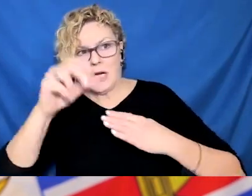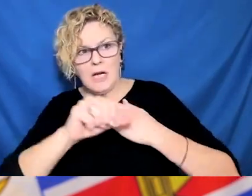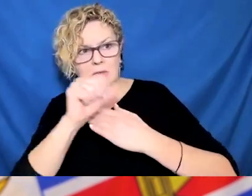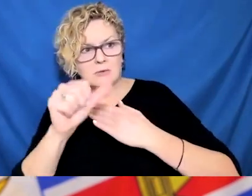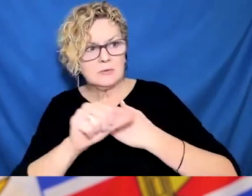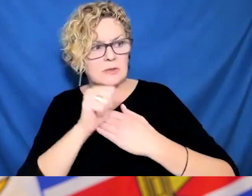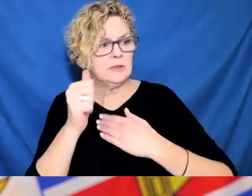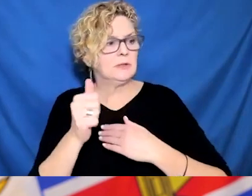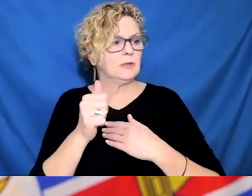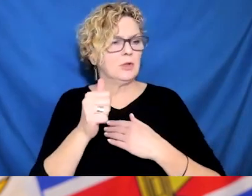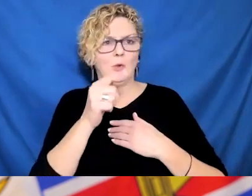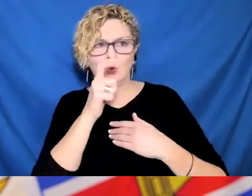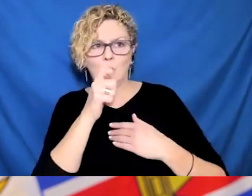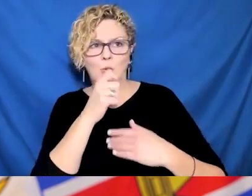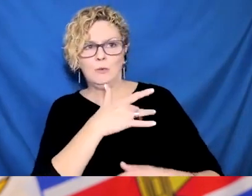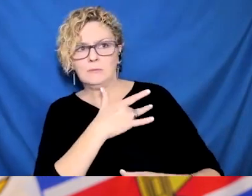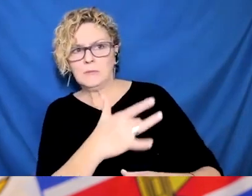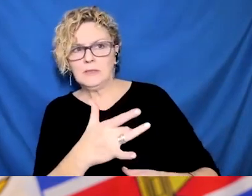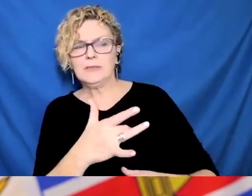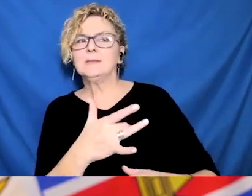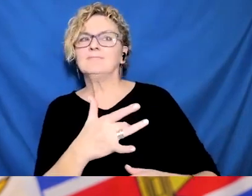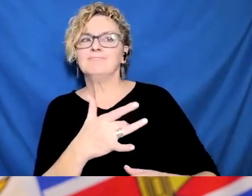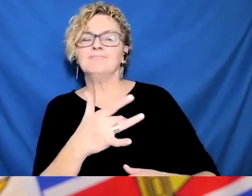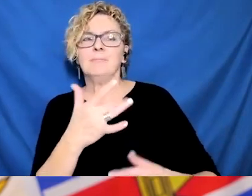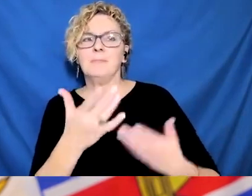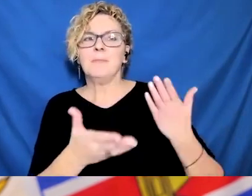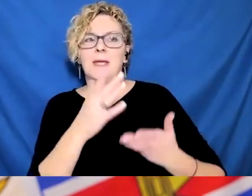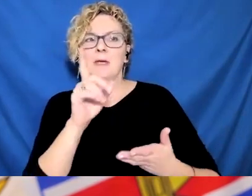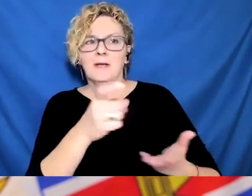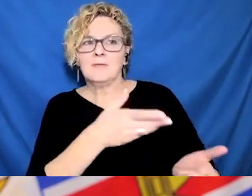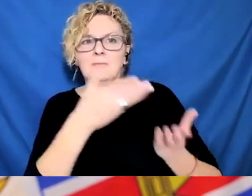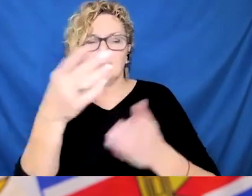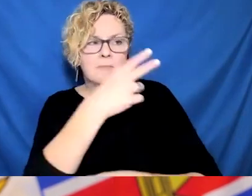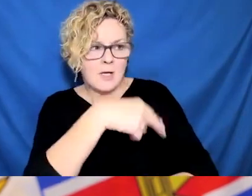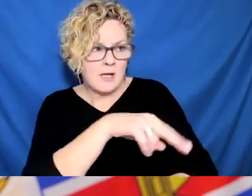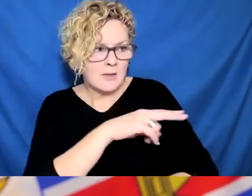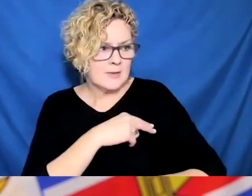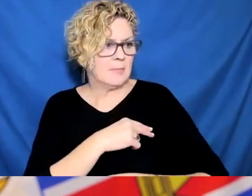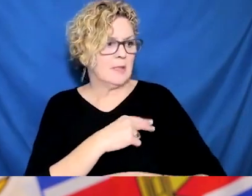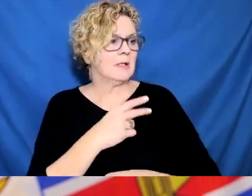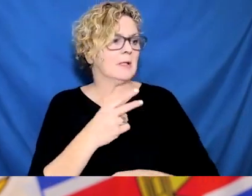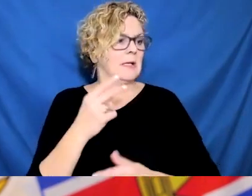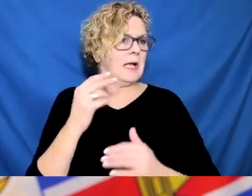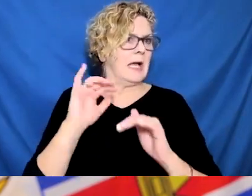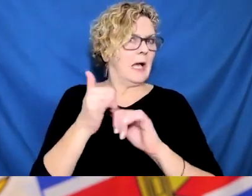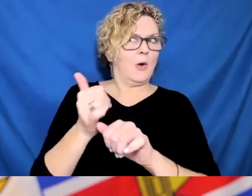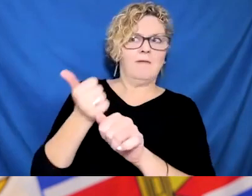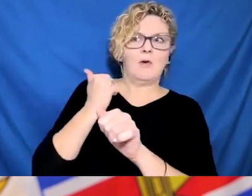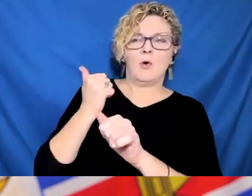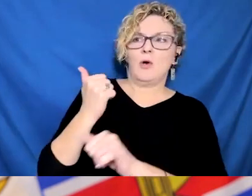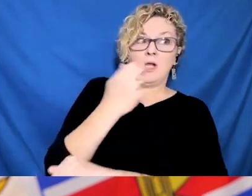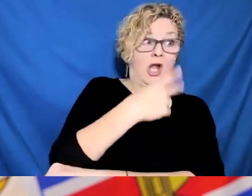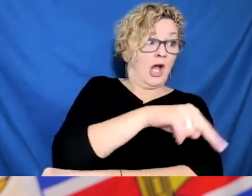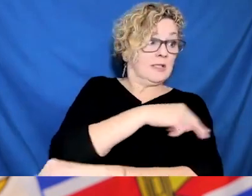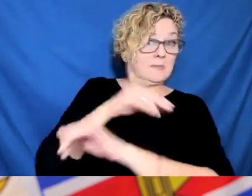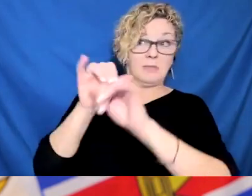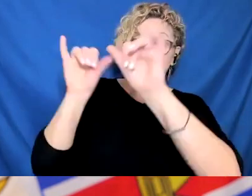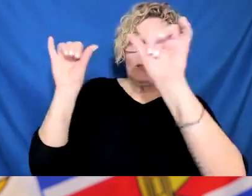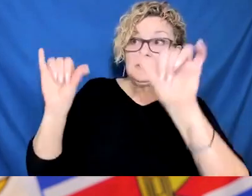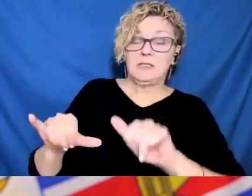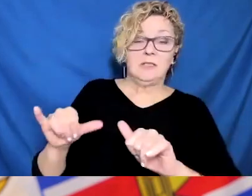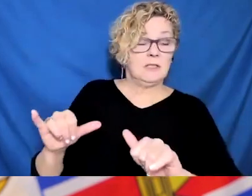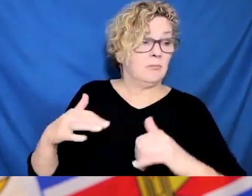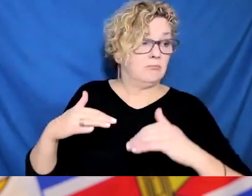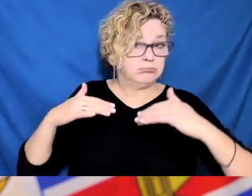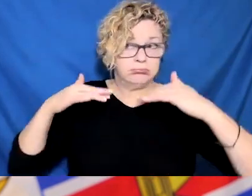yet in an endemic state. And we have additional measures in place. But we all need to go back to the basics as well. Because the things